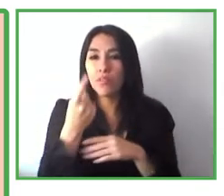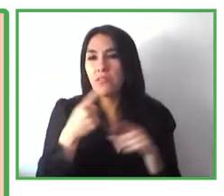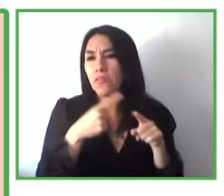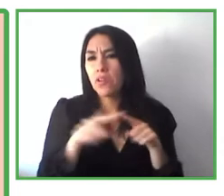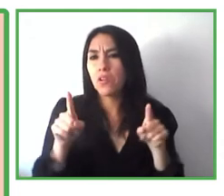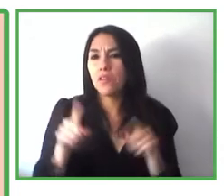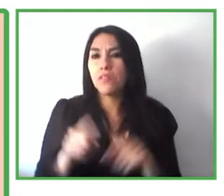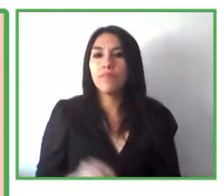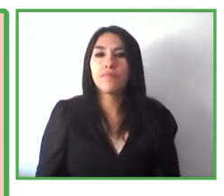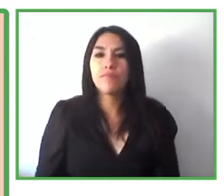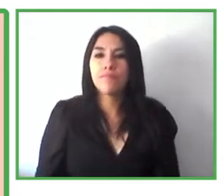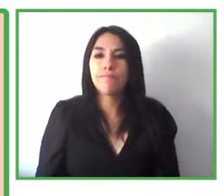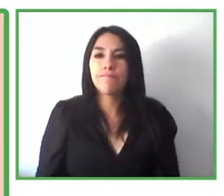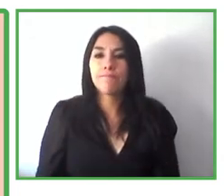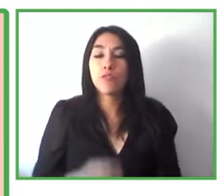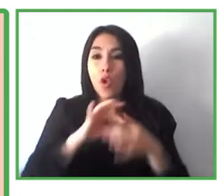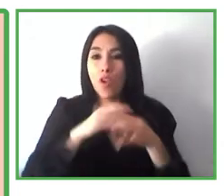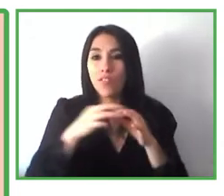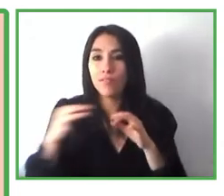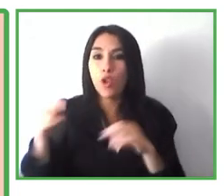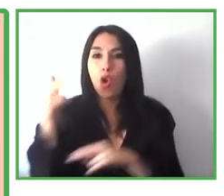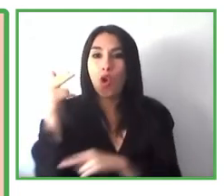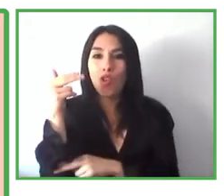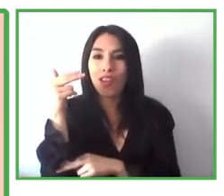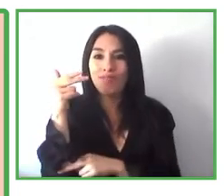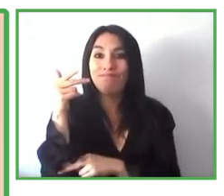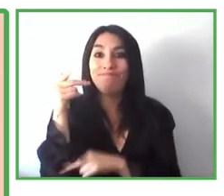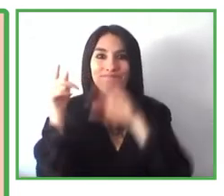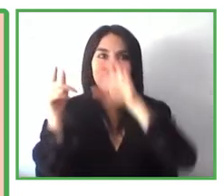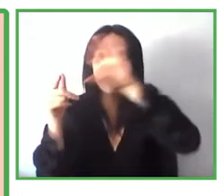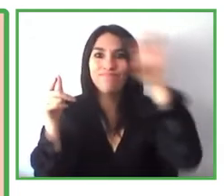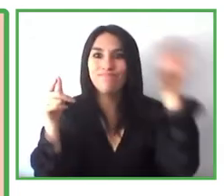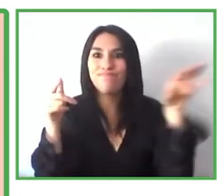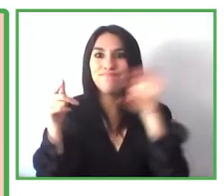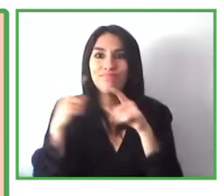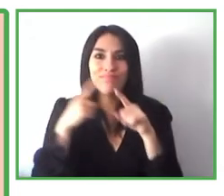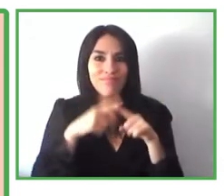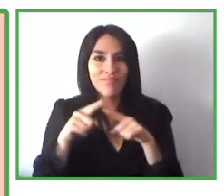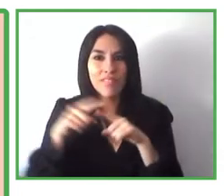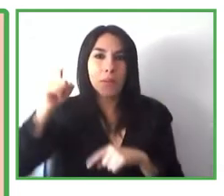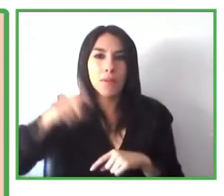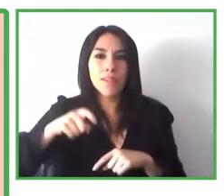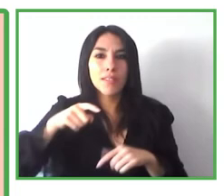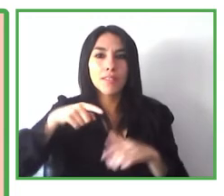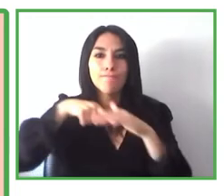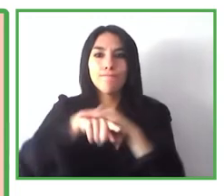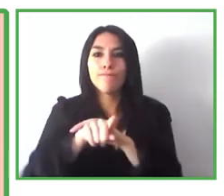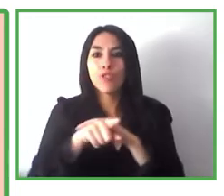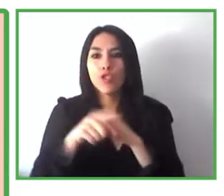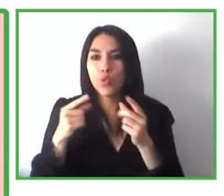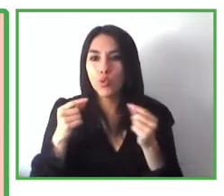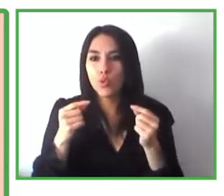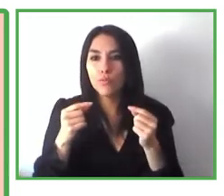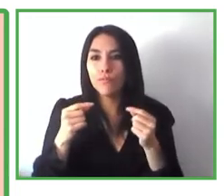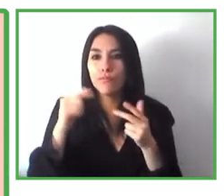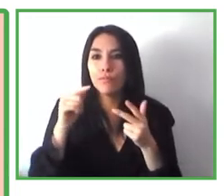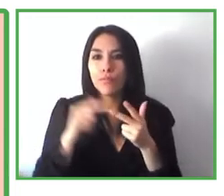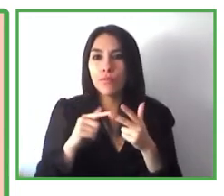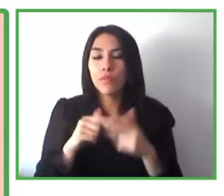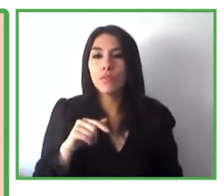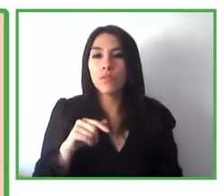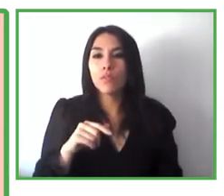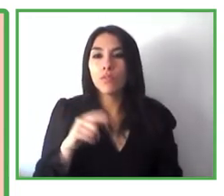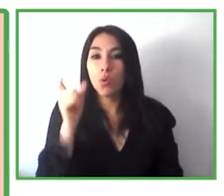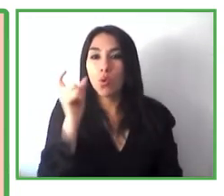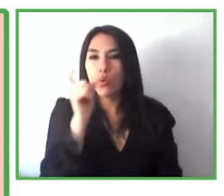different customers that reach out to the hotel chains, all of them with different accessibility needs. So these are the four concept rooms that we have created in